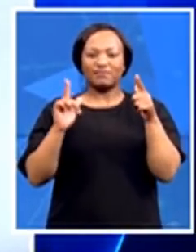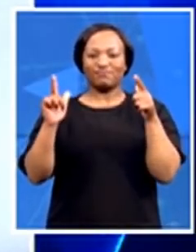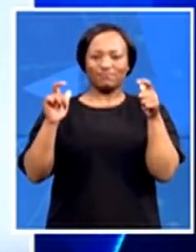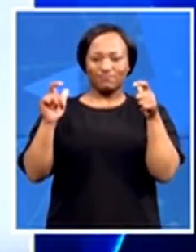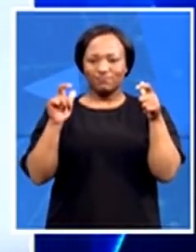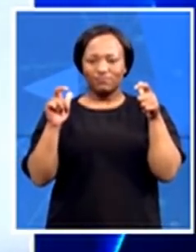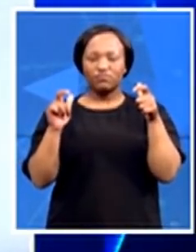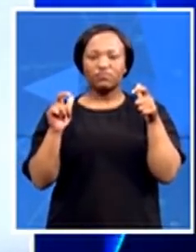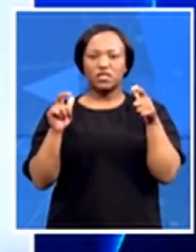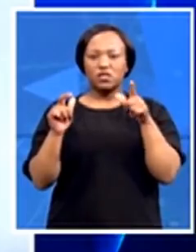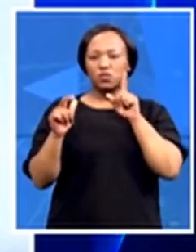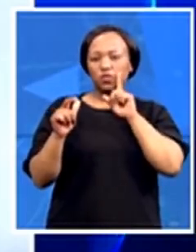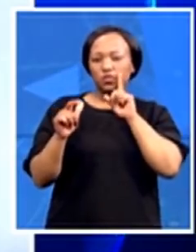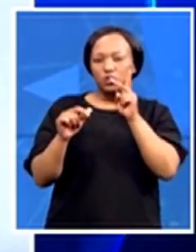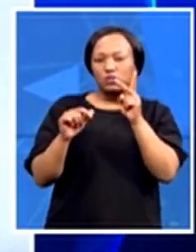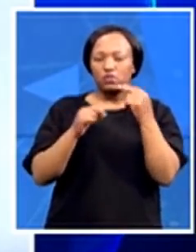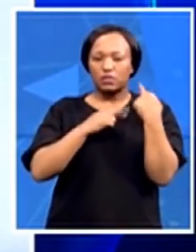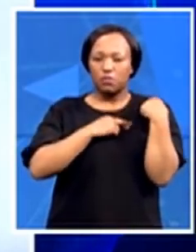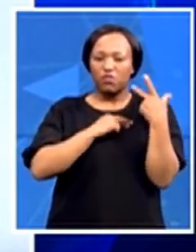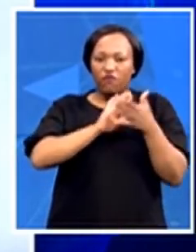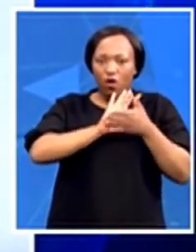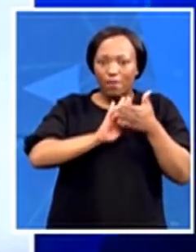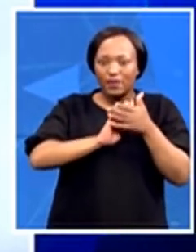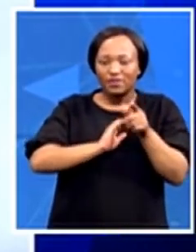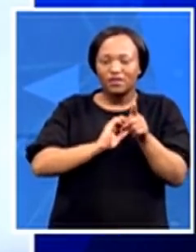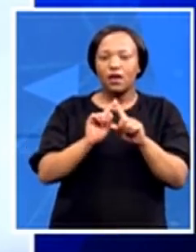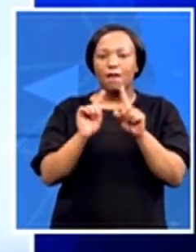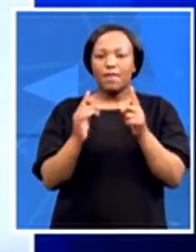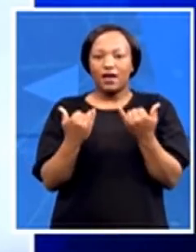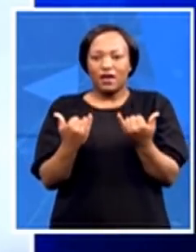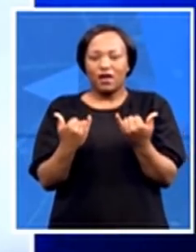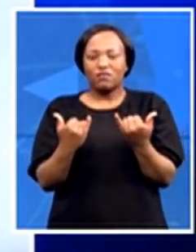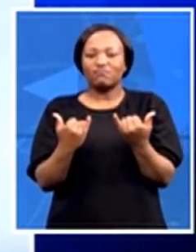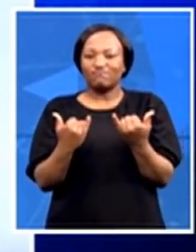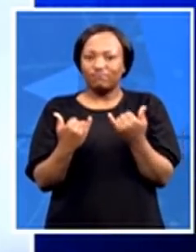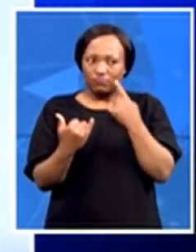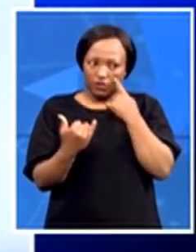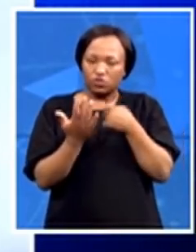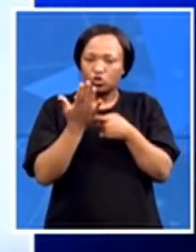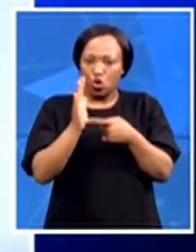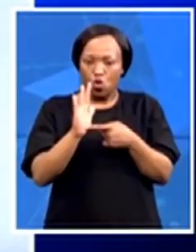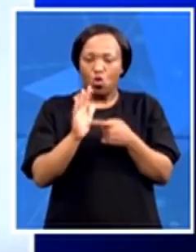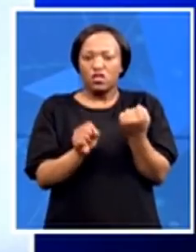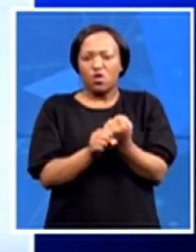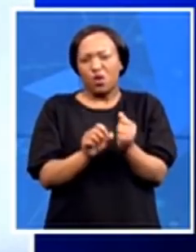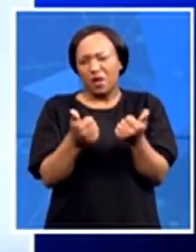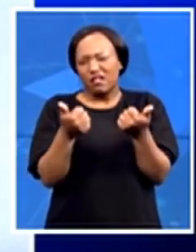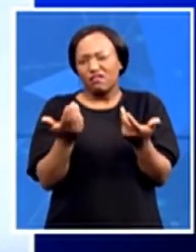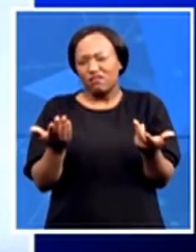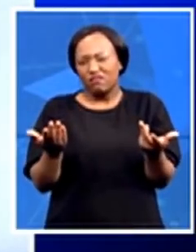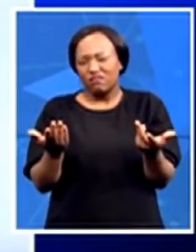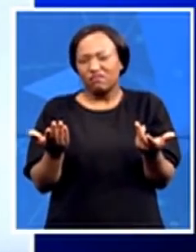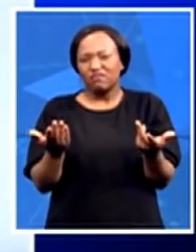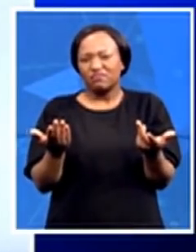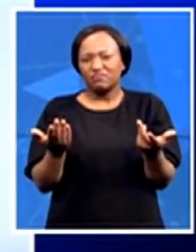the operations. And so far, they've proven to be extremely ineffective. So it's a tricky, tricky one. I don't